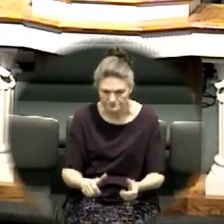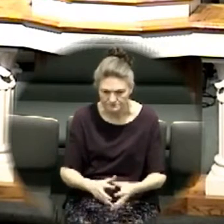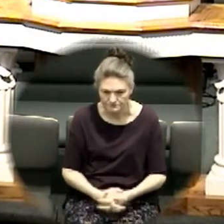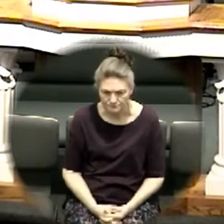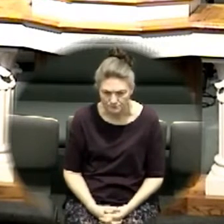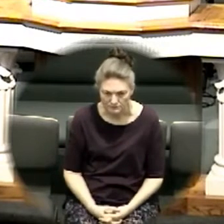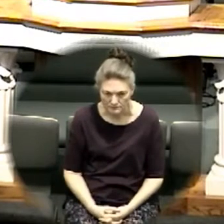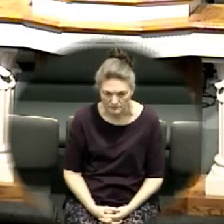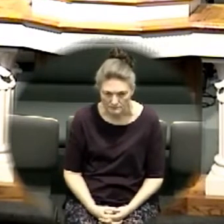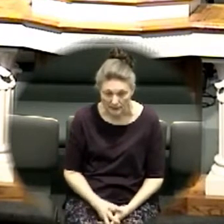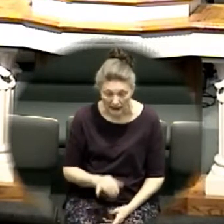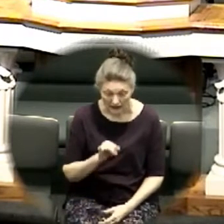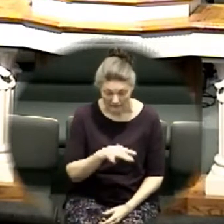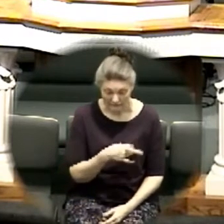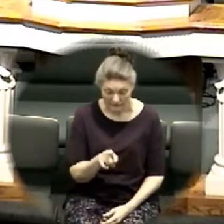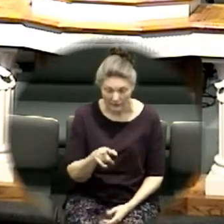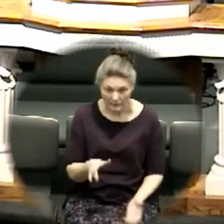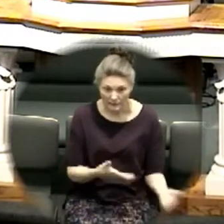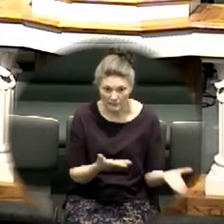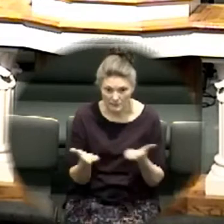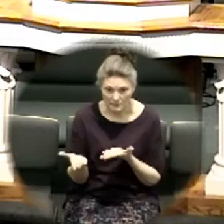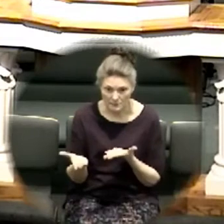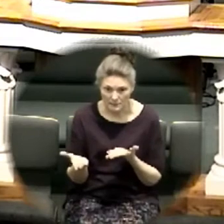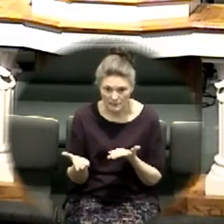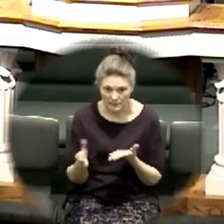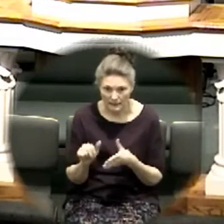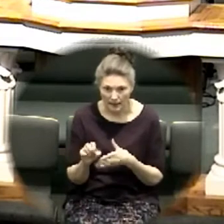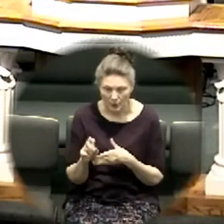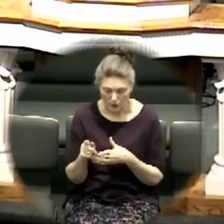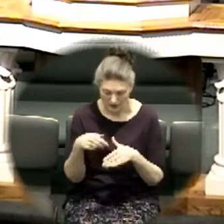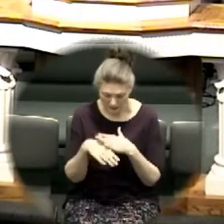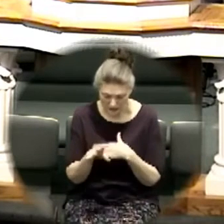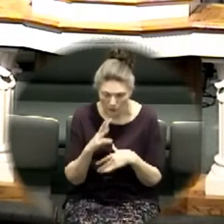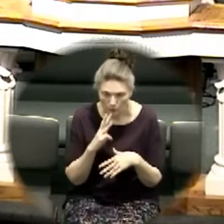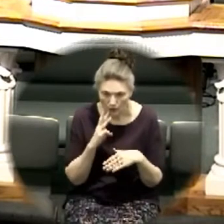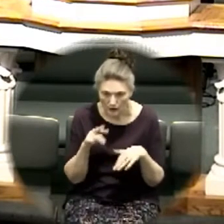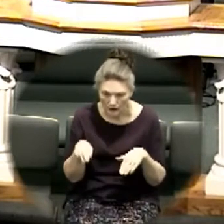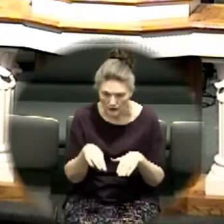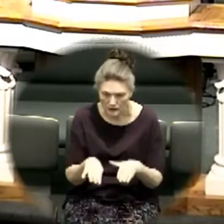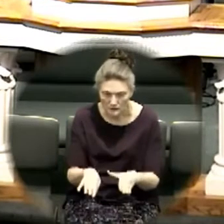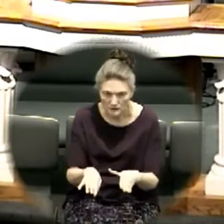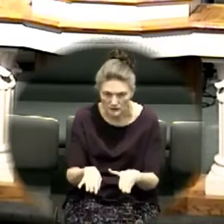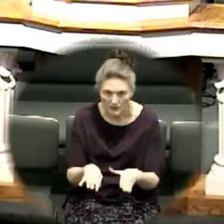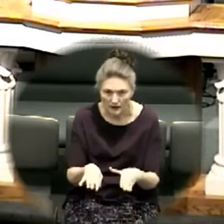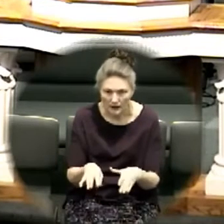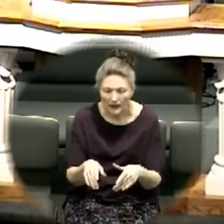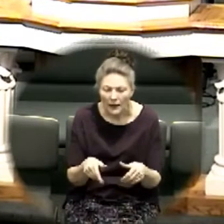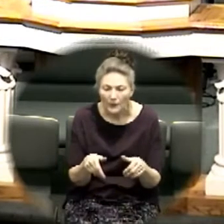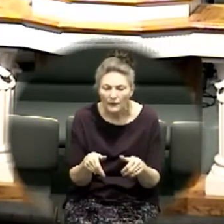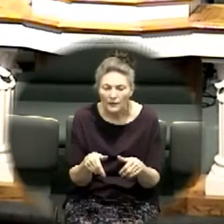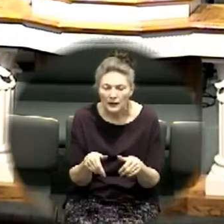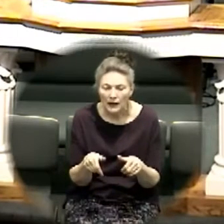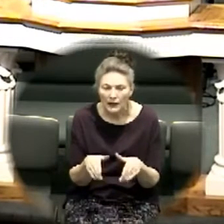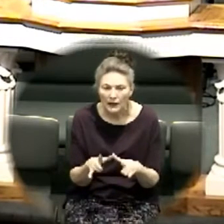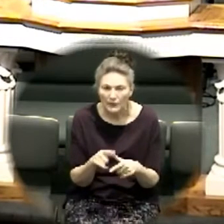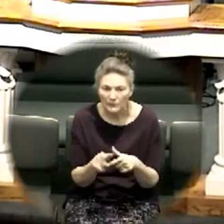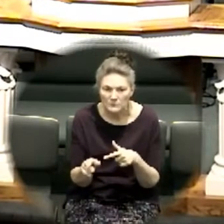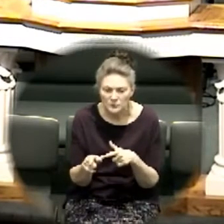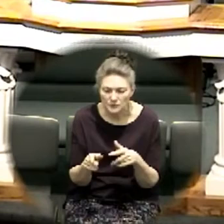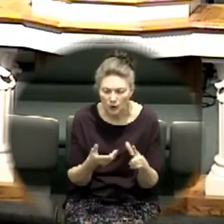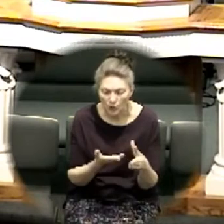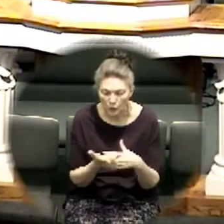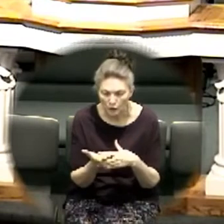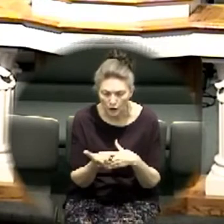if they carried that ark down into the water it would allow them to pass through